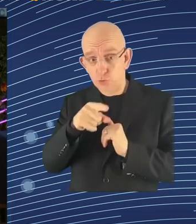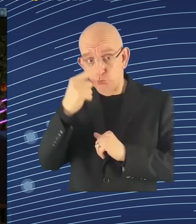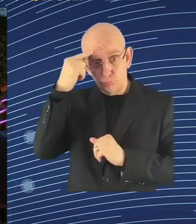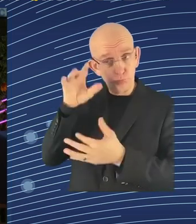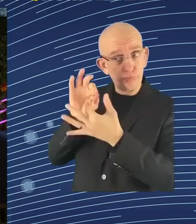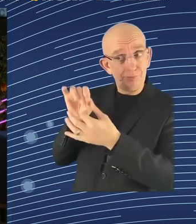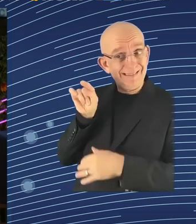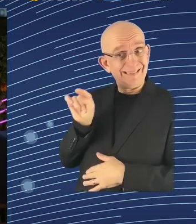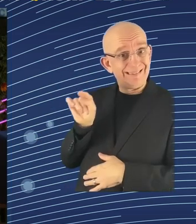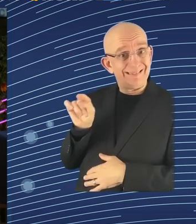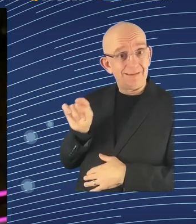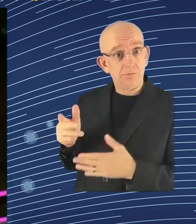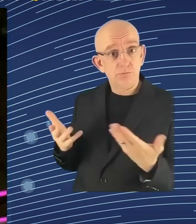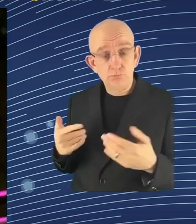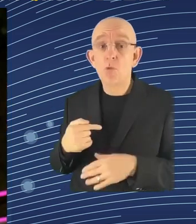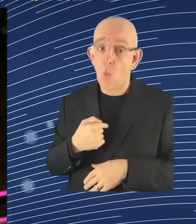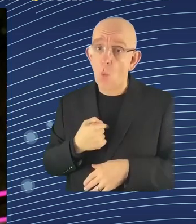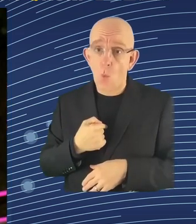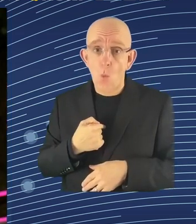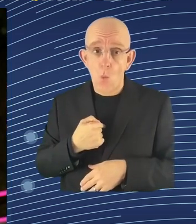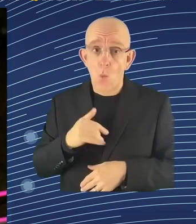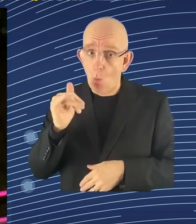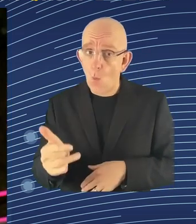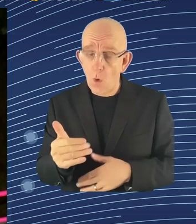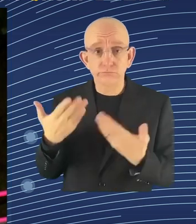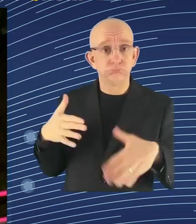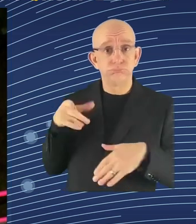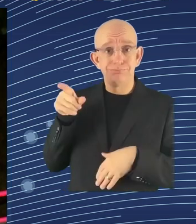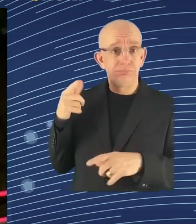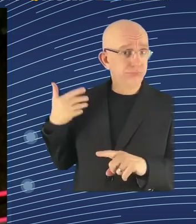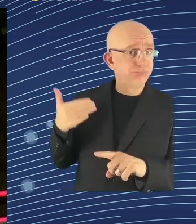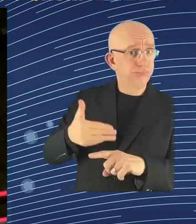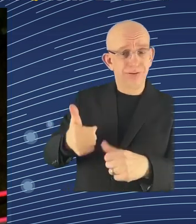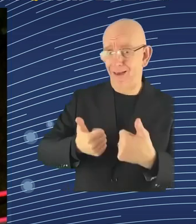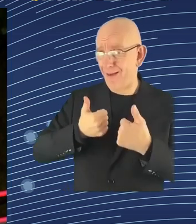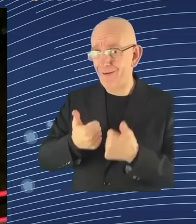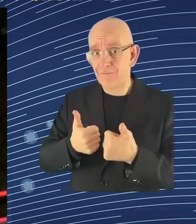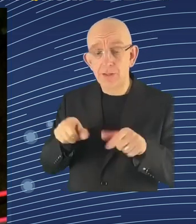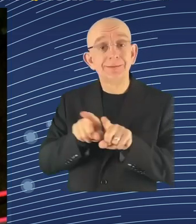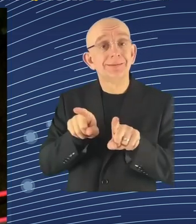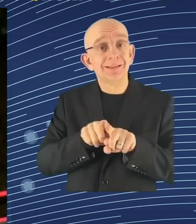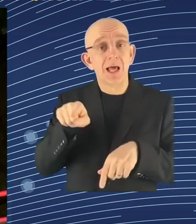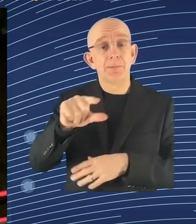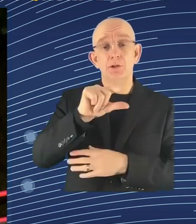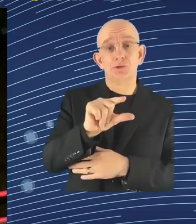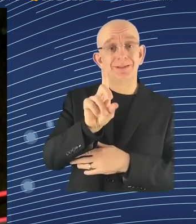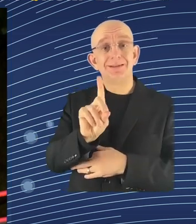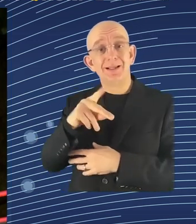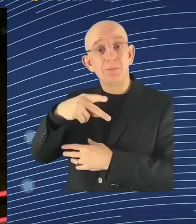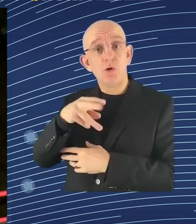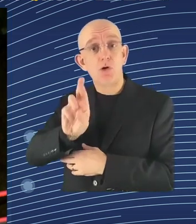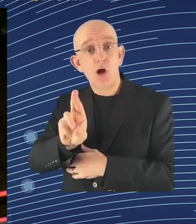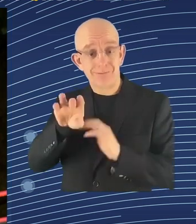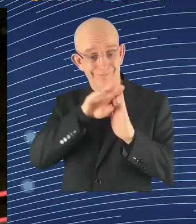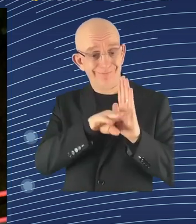successful in setting this kind of standards. We are influencing at least parts in the world, not everybody,